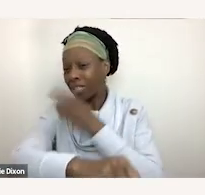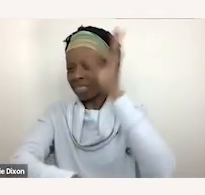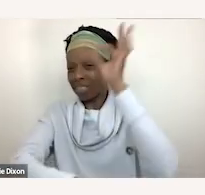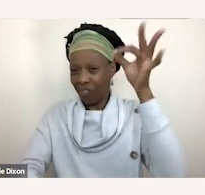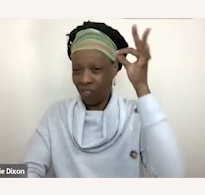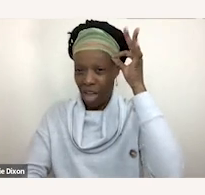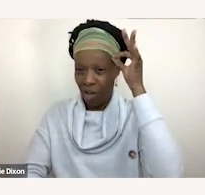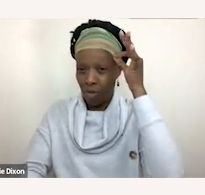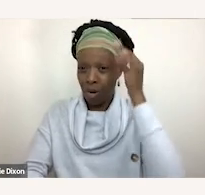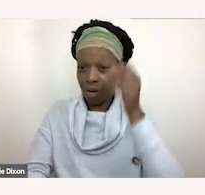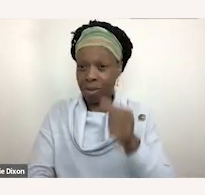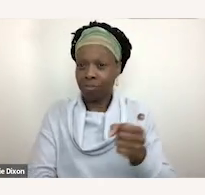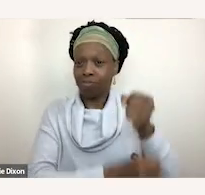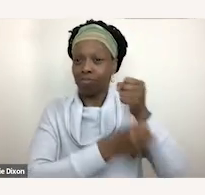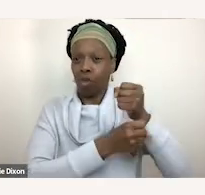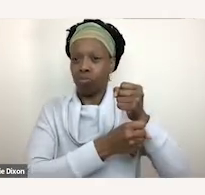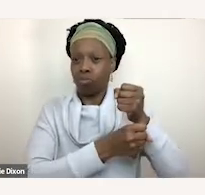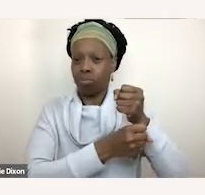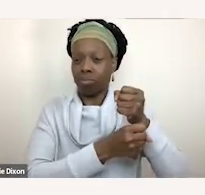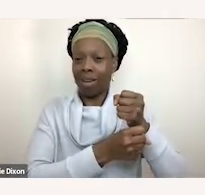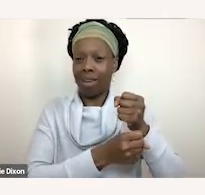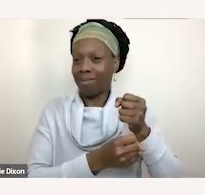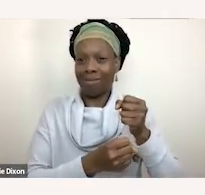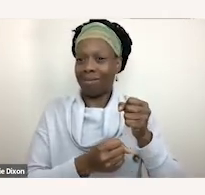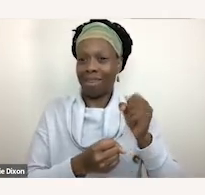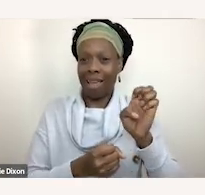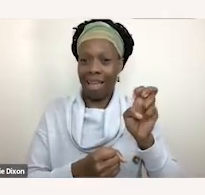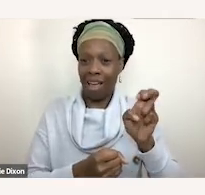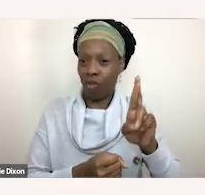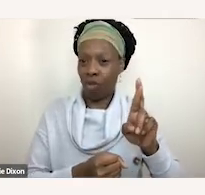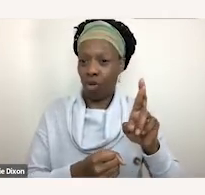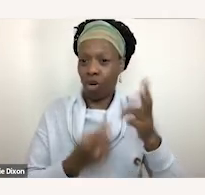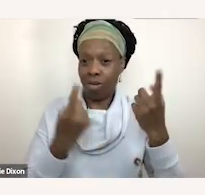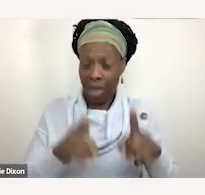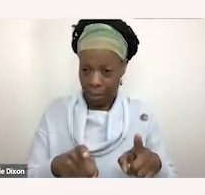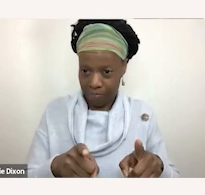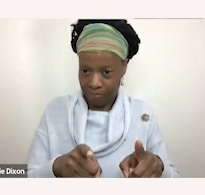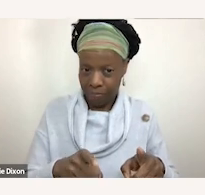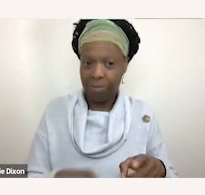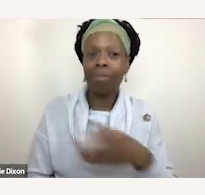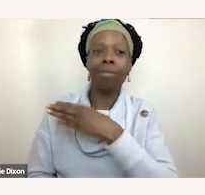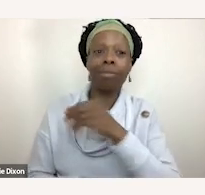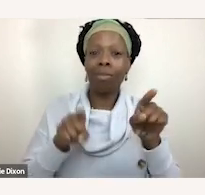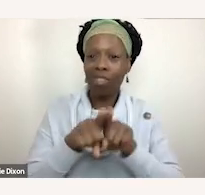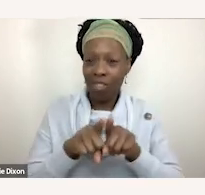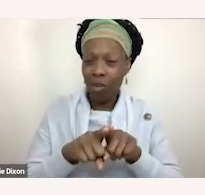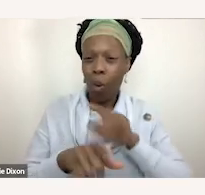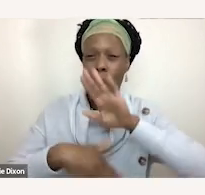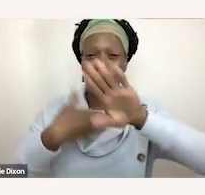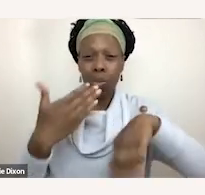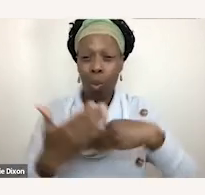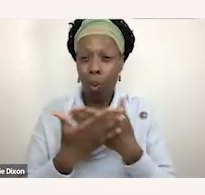occurred and also that it was organized carried out driven almost entirely